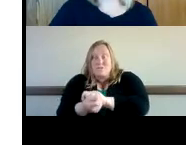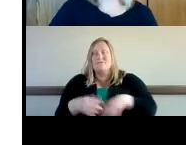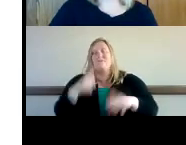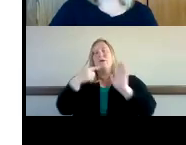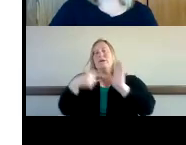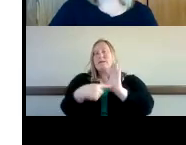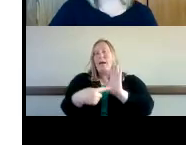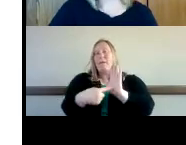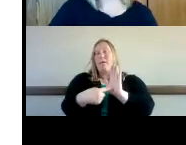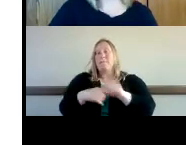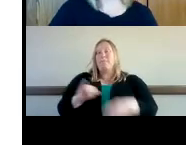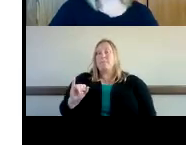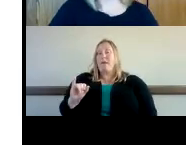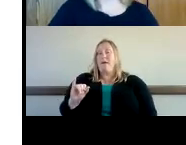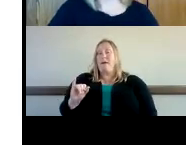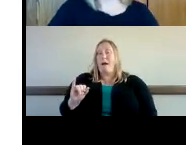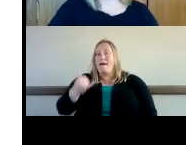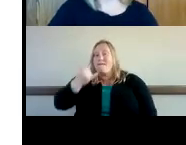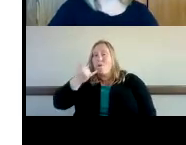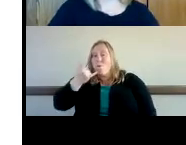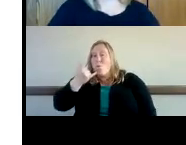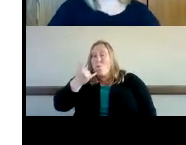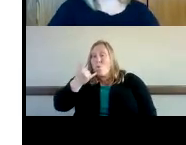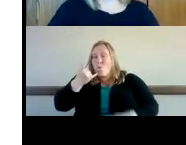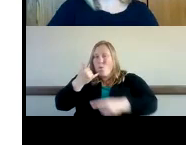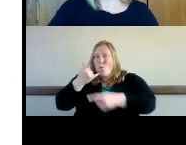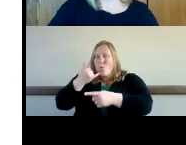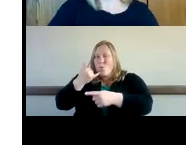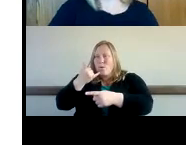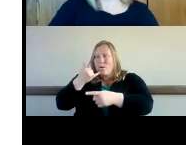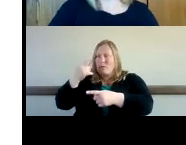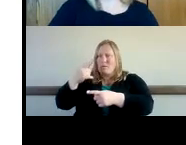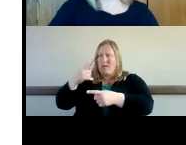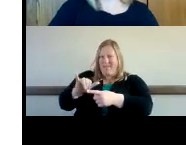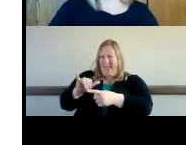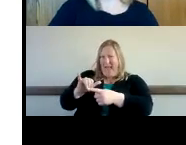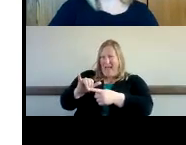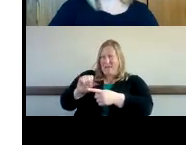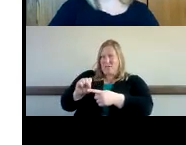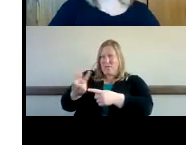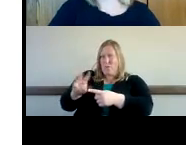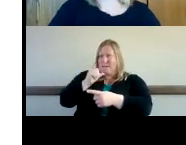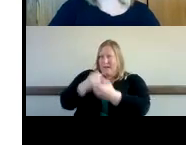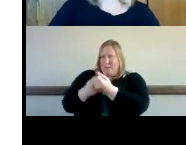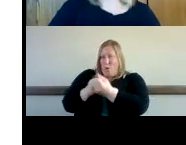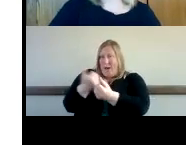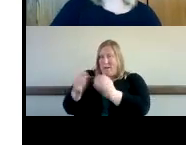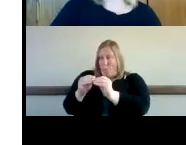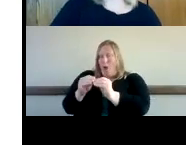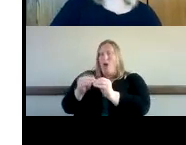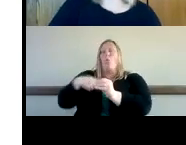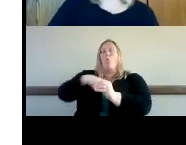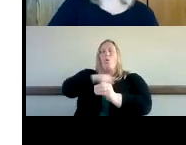an iphone is retired and is no longer supported then we'll get them a new one um